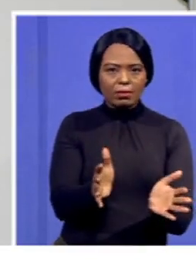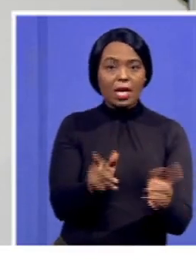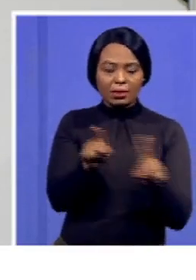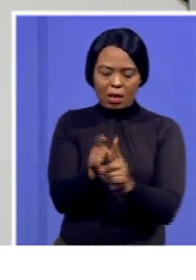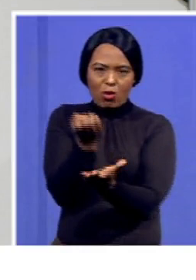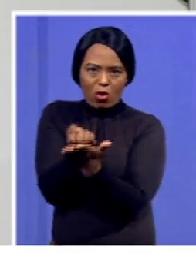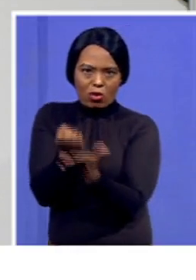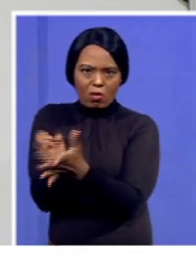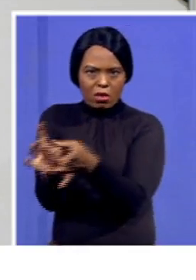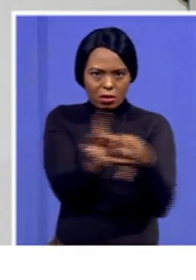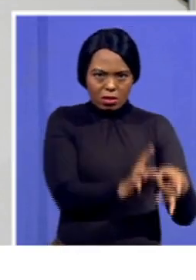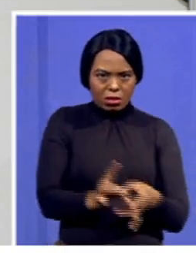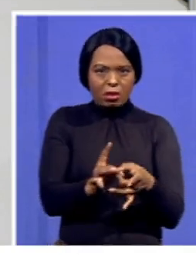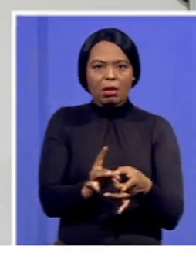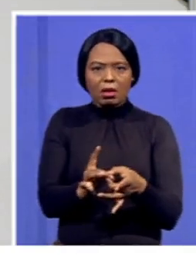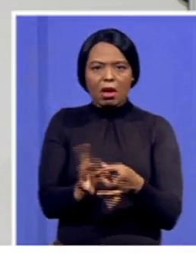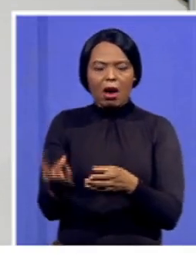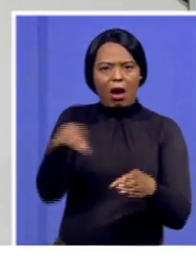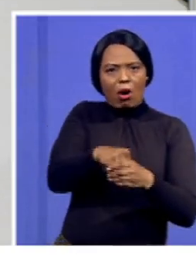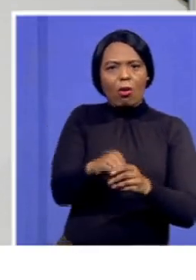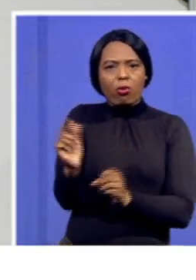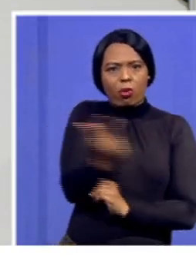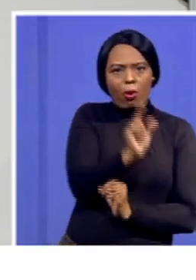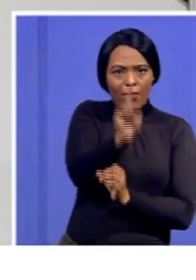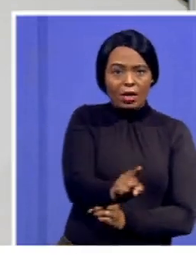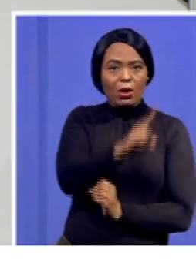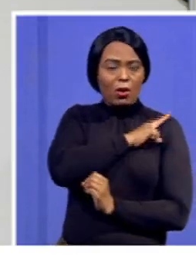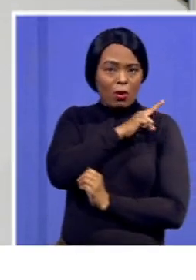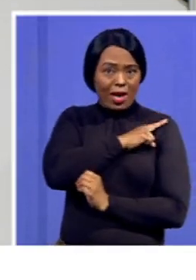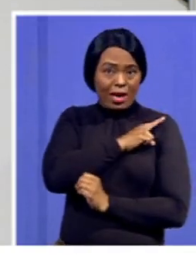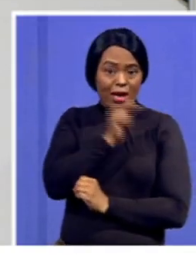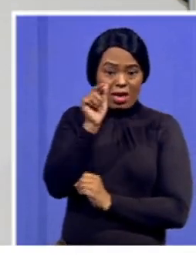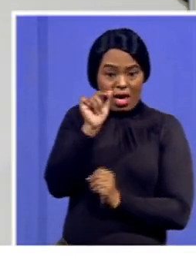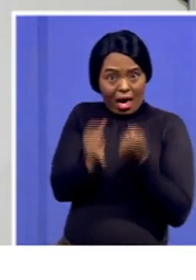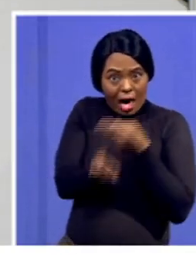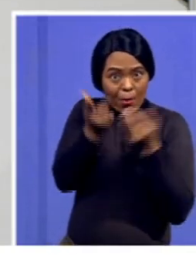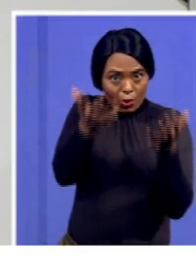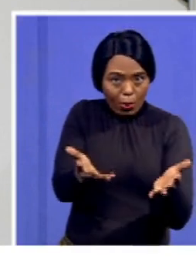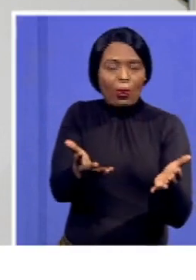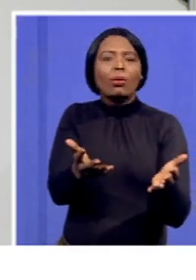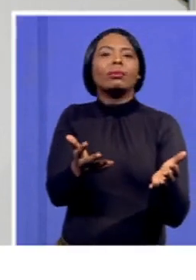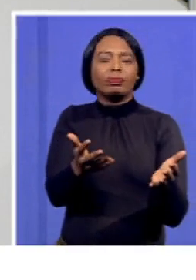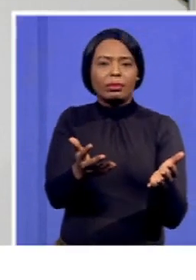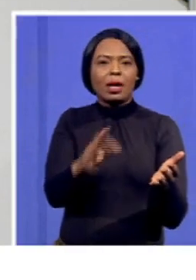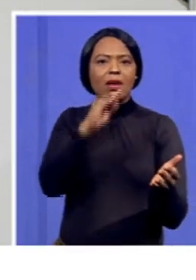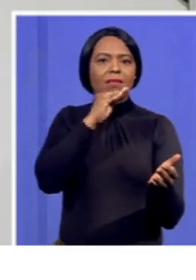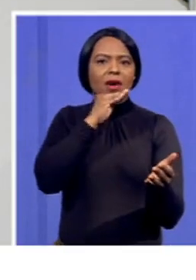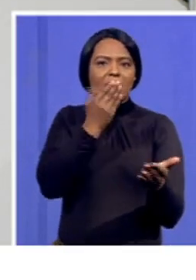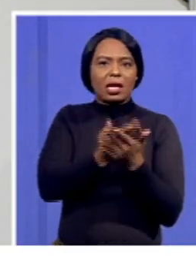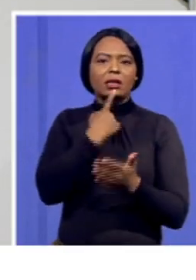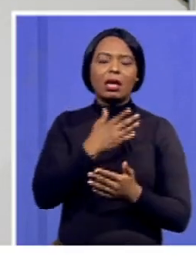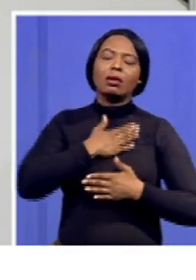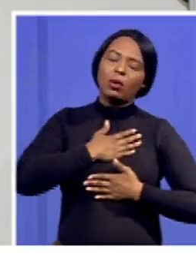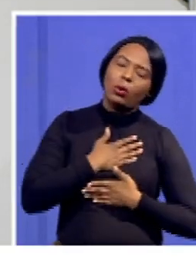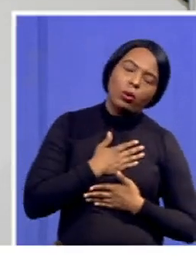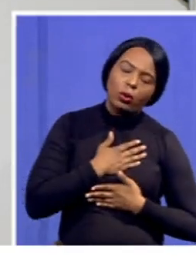to a higher trajectory because only at that stage we will be in a position to be solely to say we can